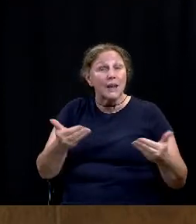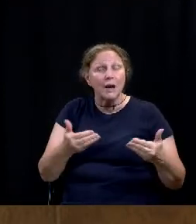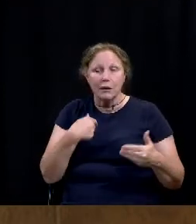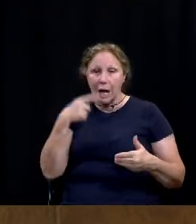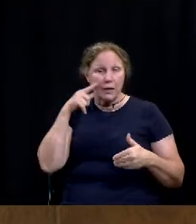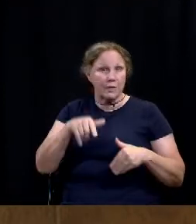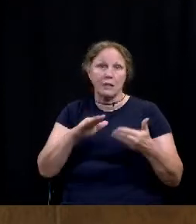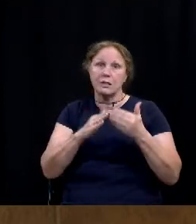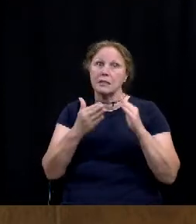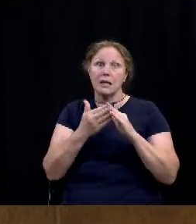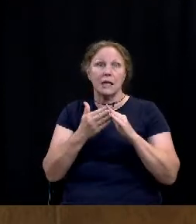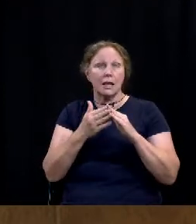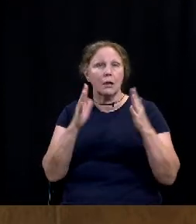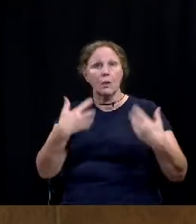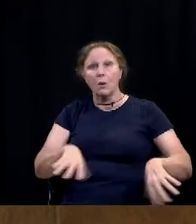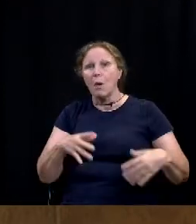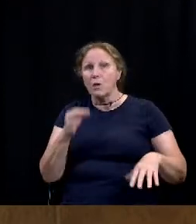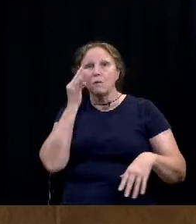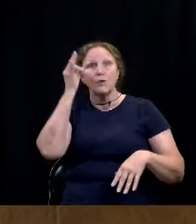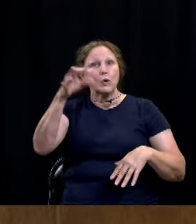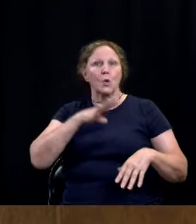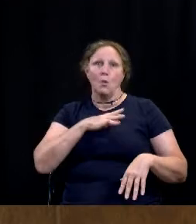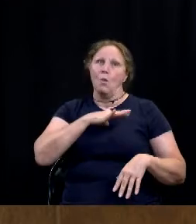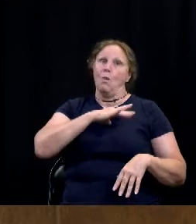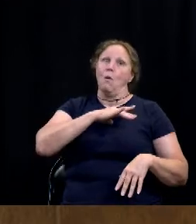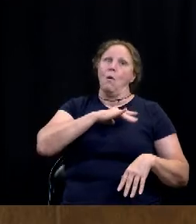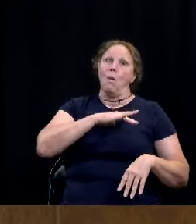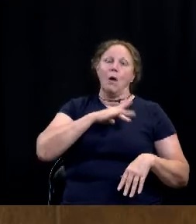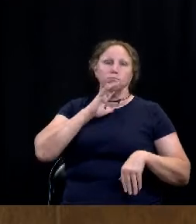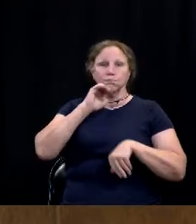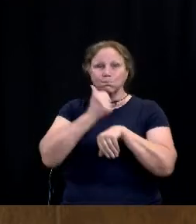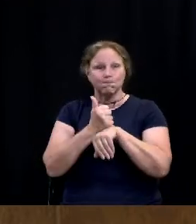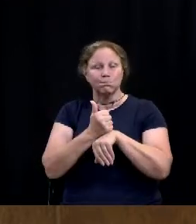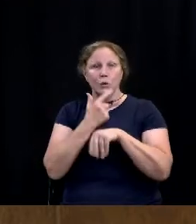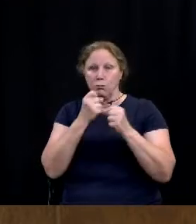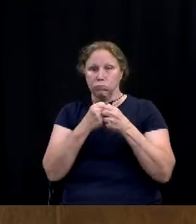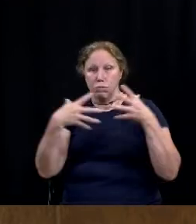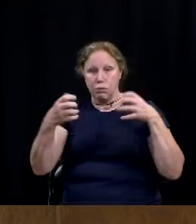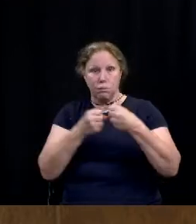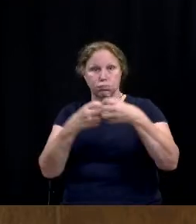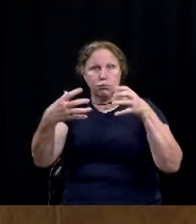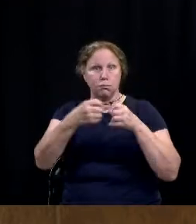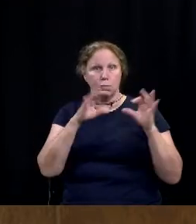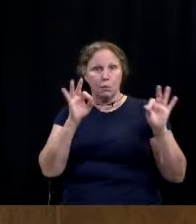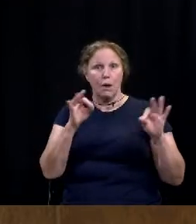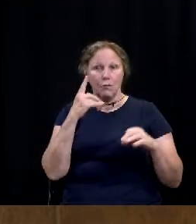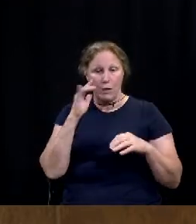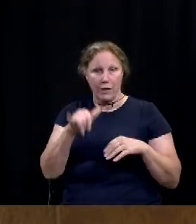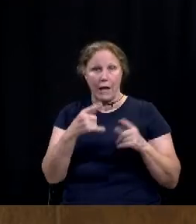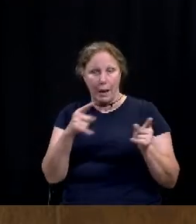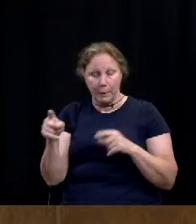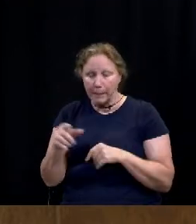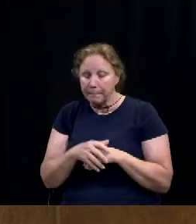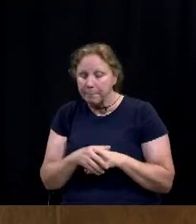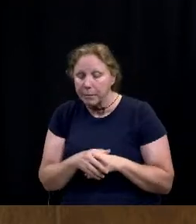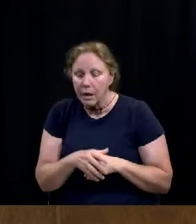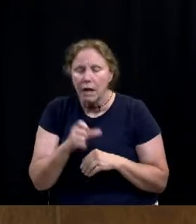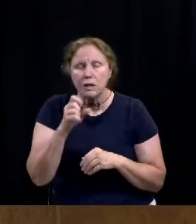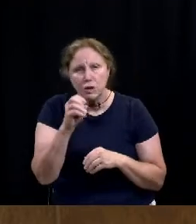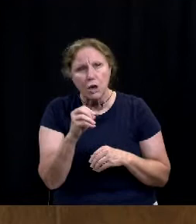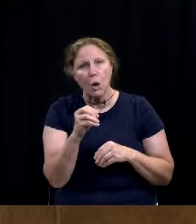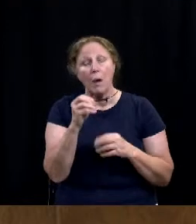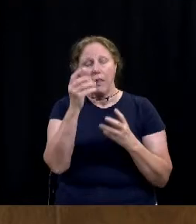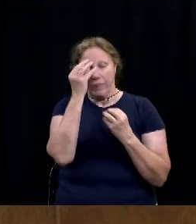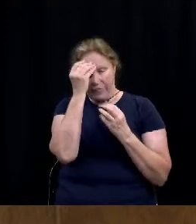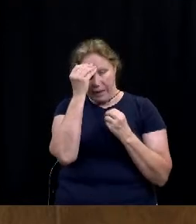city is so bright and we're set up very well to grow with that outlook. So thoughtful implementation